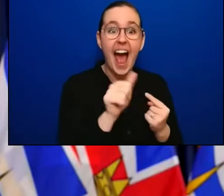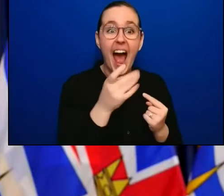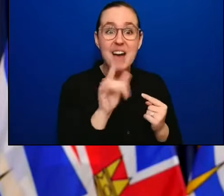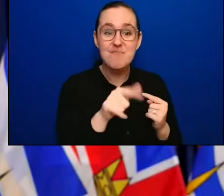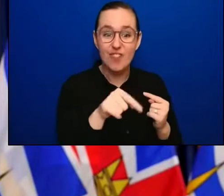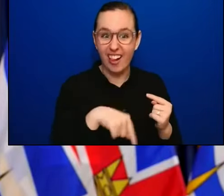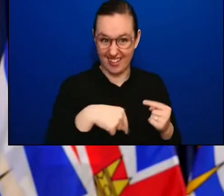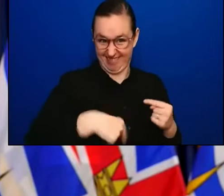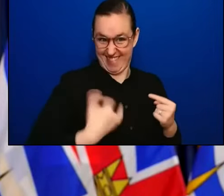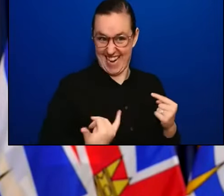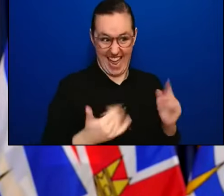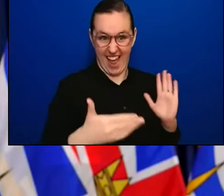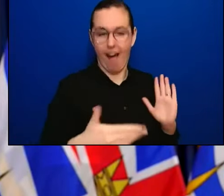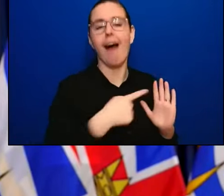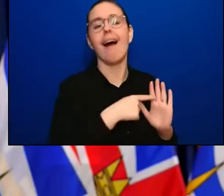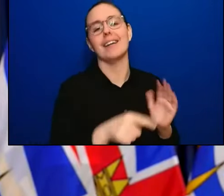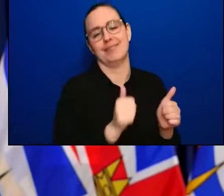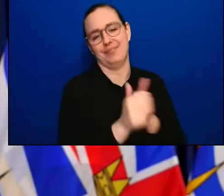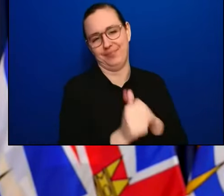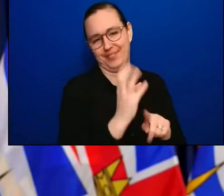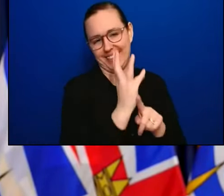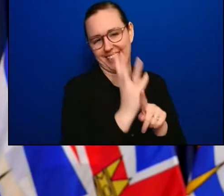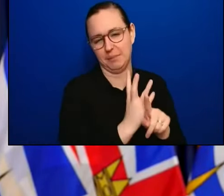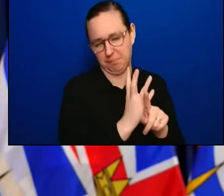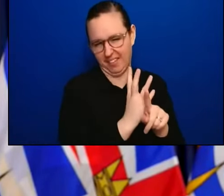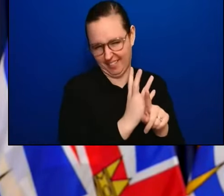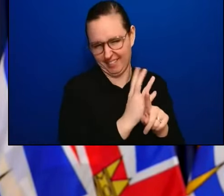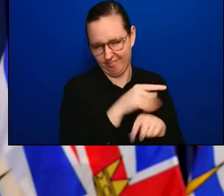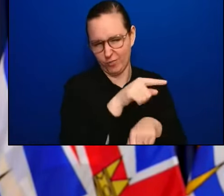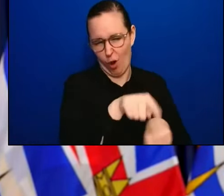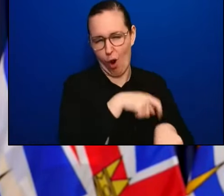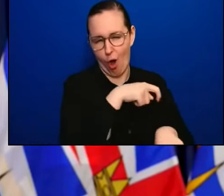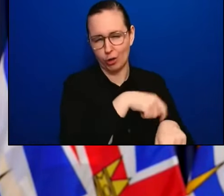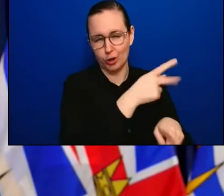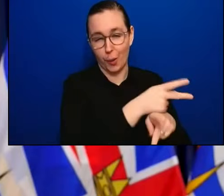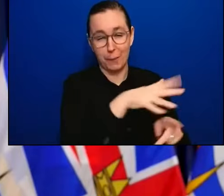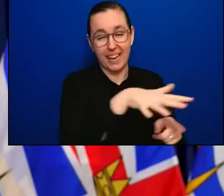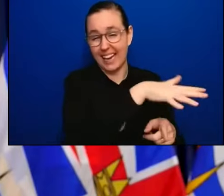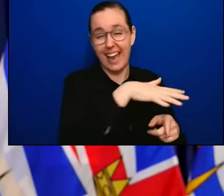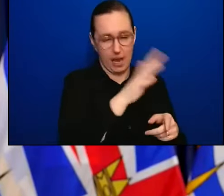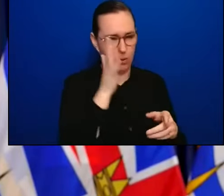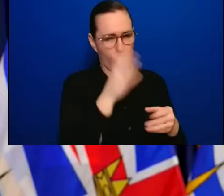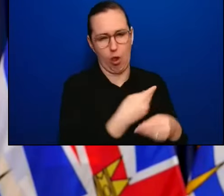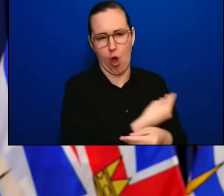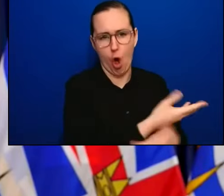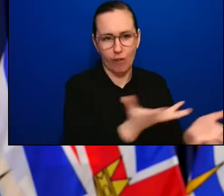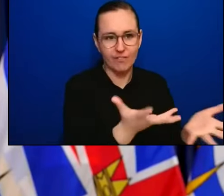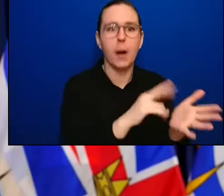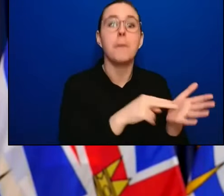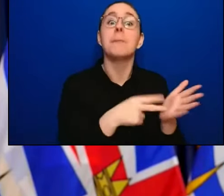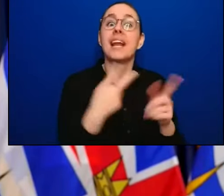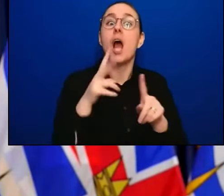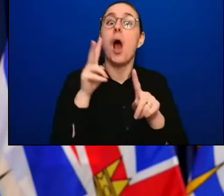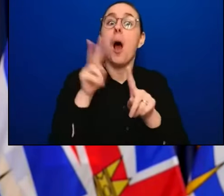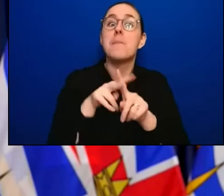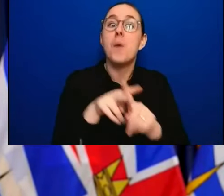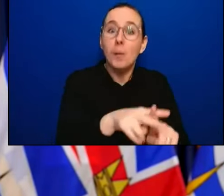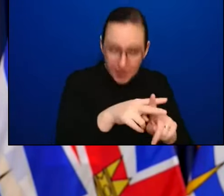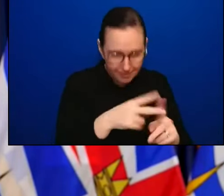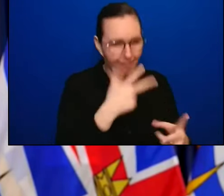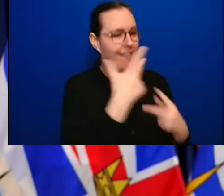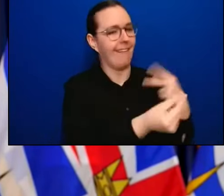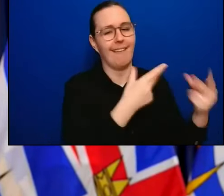the vaccine campaign in the month of April. And finally, I'd like to reiterate a very important point about booster doses.